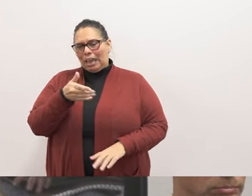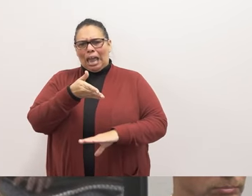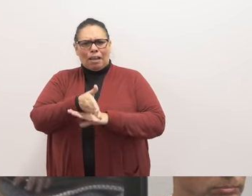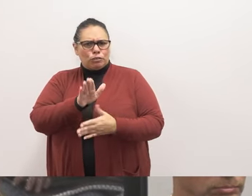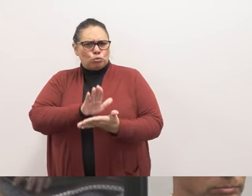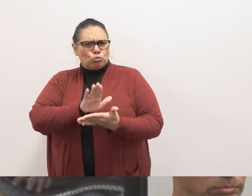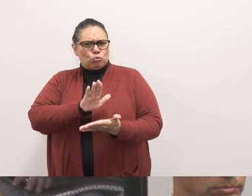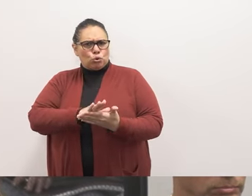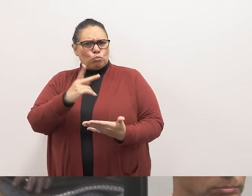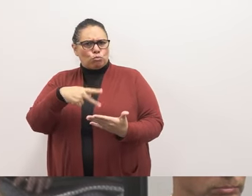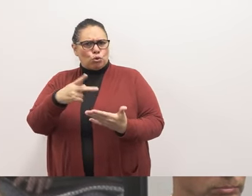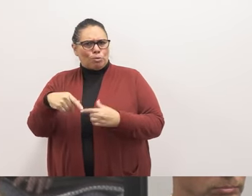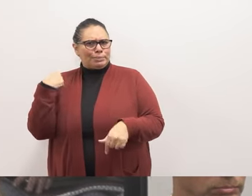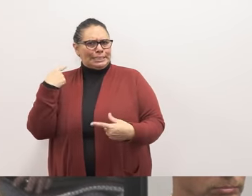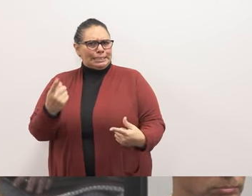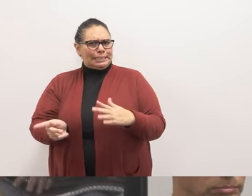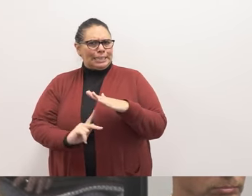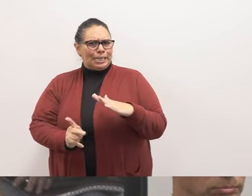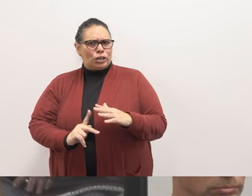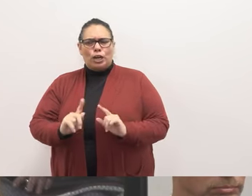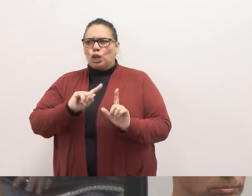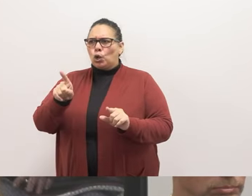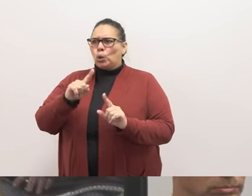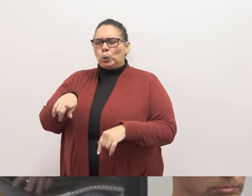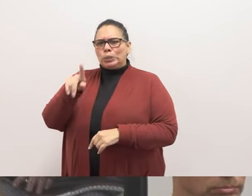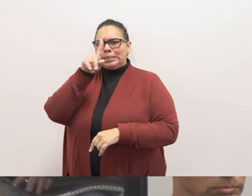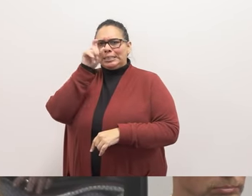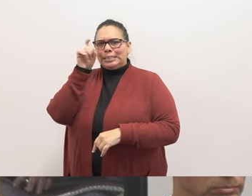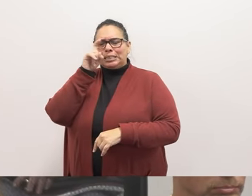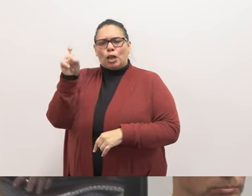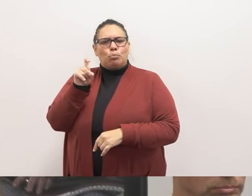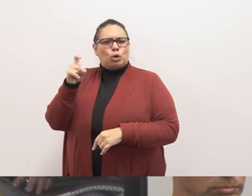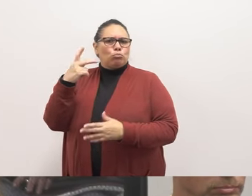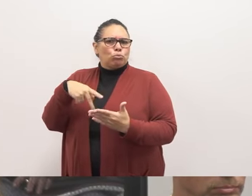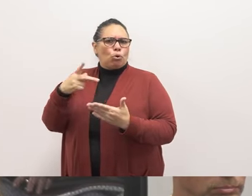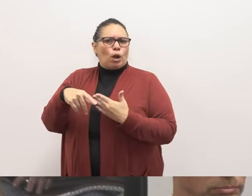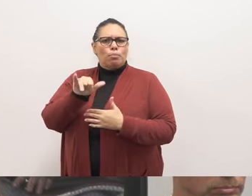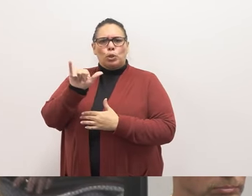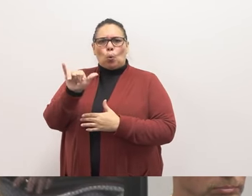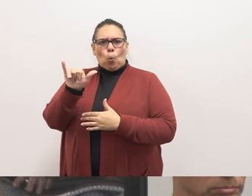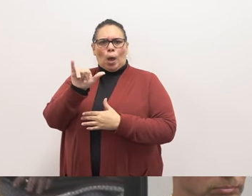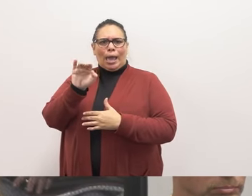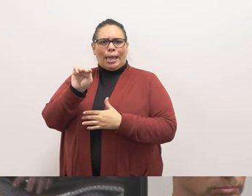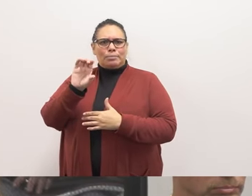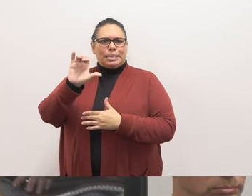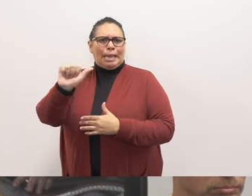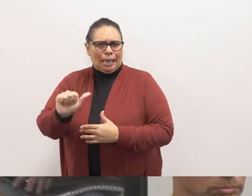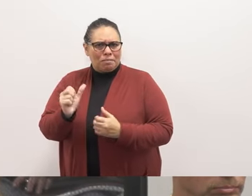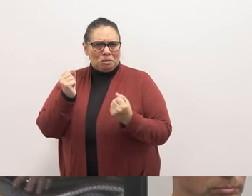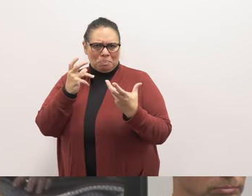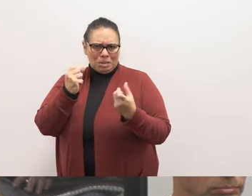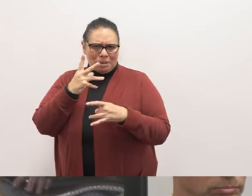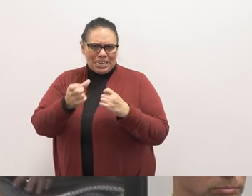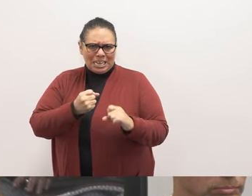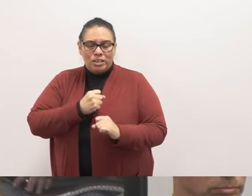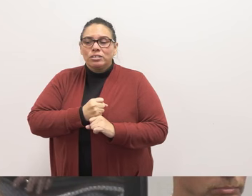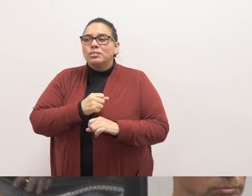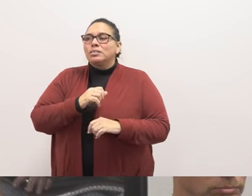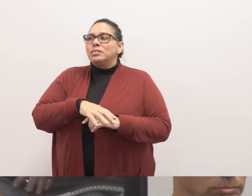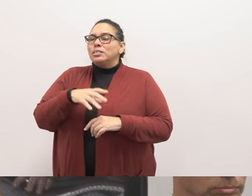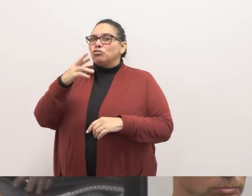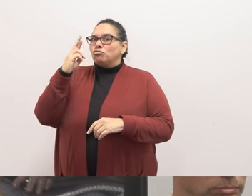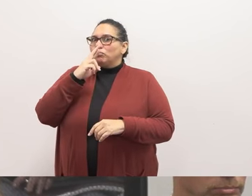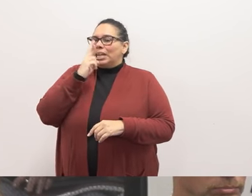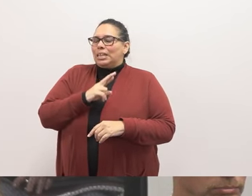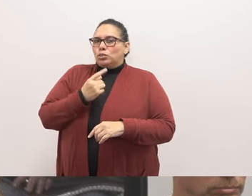kindergarten and has attended summer day camps with the Y for years. After communicating with other parents whose children were in the same cabin, we soon realized what was supposed